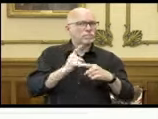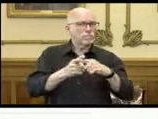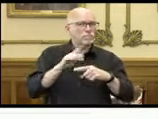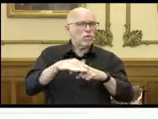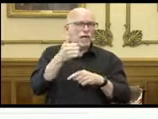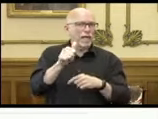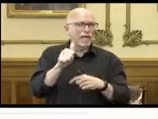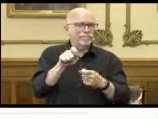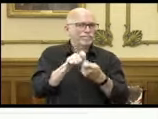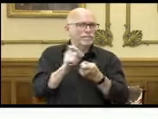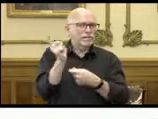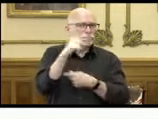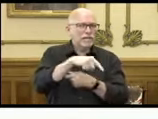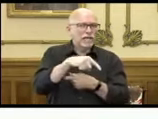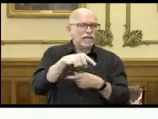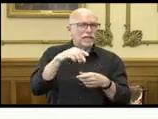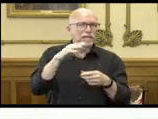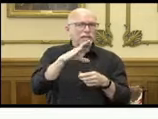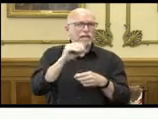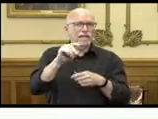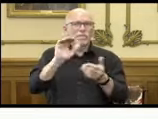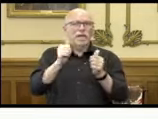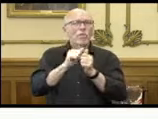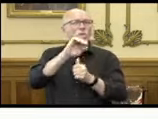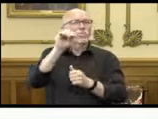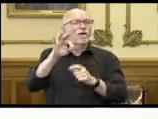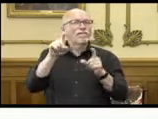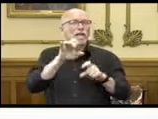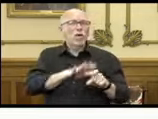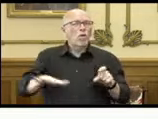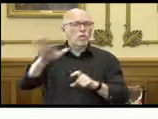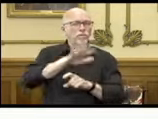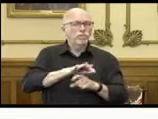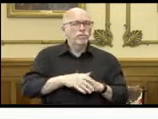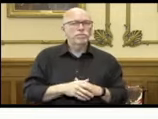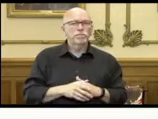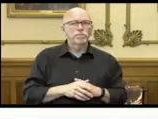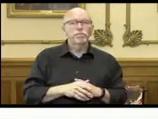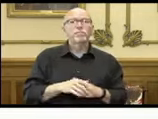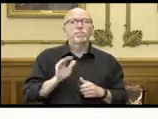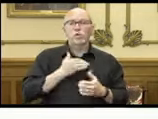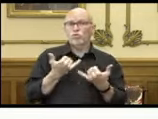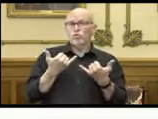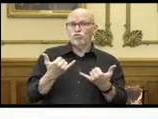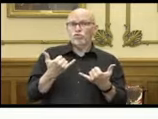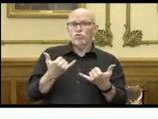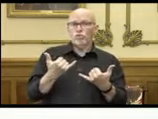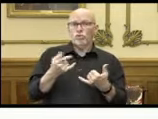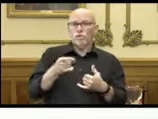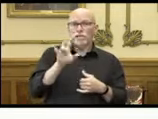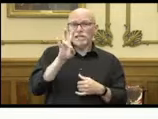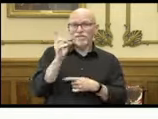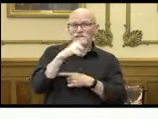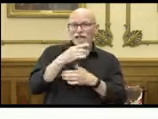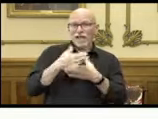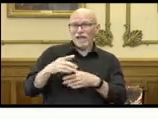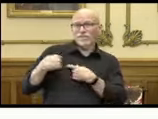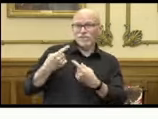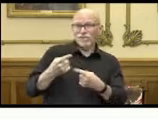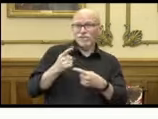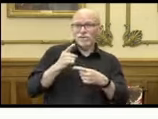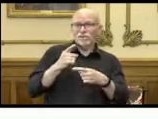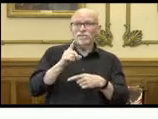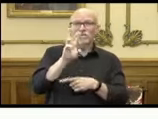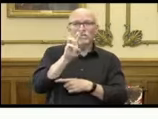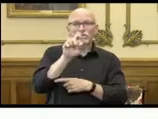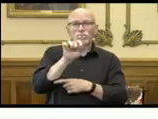a given day over the percentage of tests done on unique individuals. Our current rolling seven-day average positivity rate was